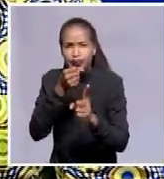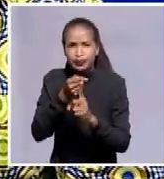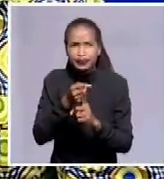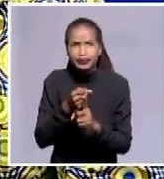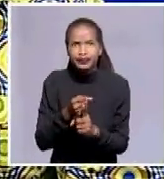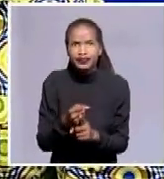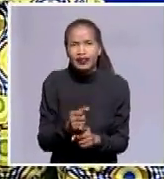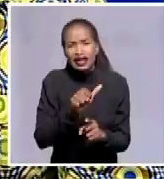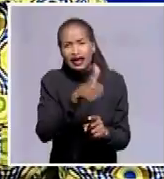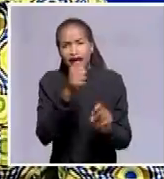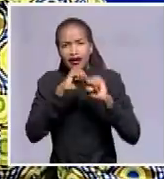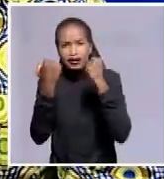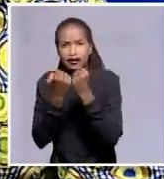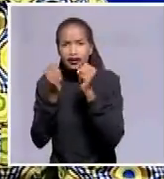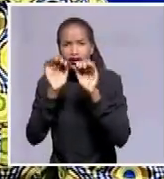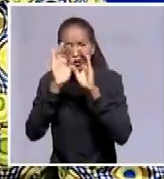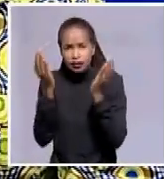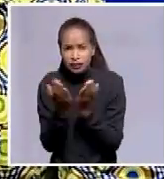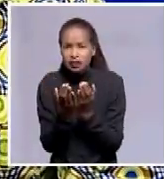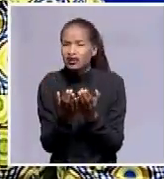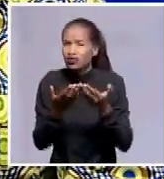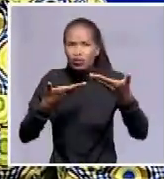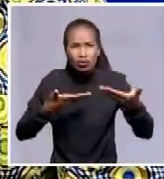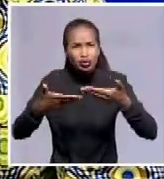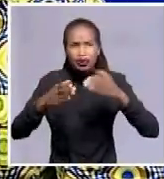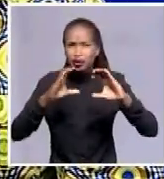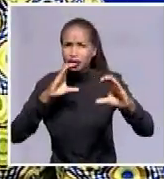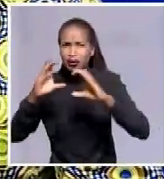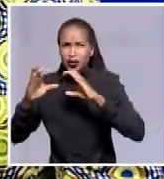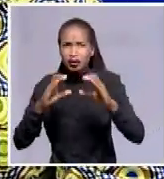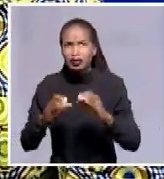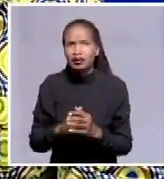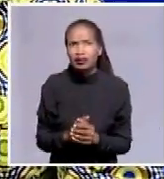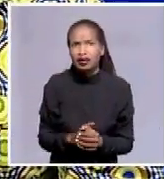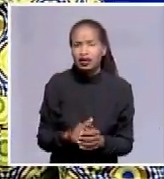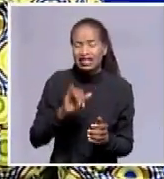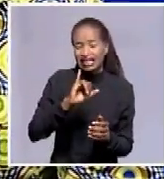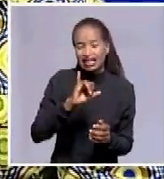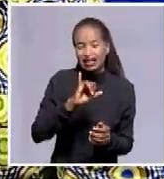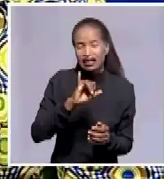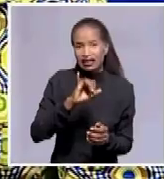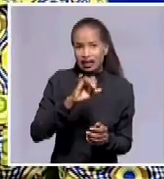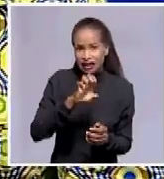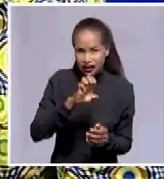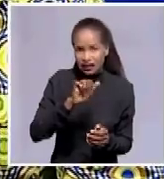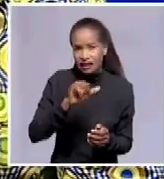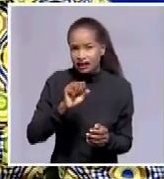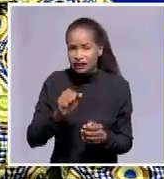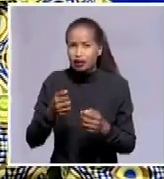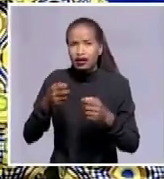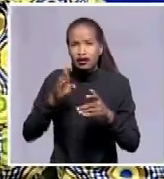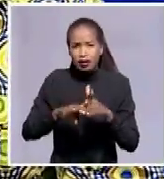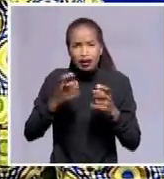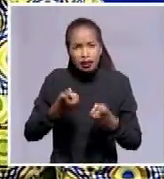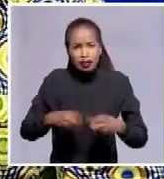eminent bodies of the world, we are also interacting now and then, being invited by AESA to come and interact on a number of issues, especially electoral